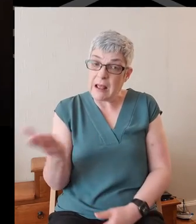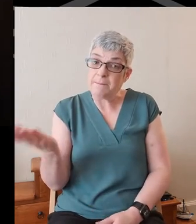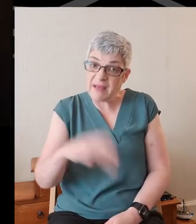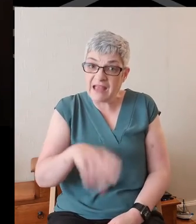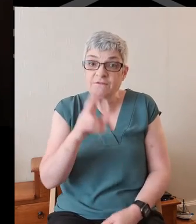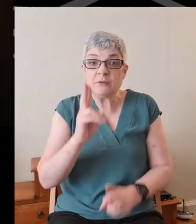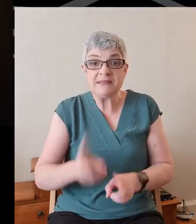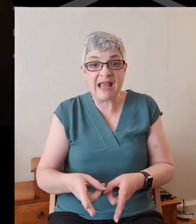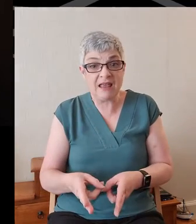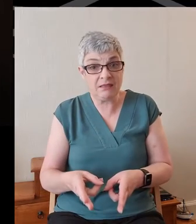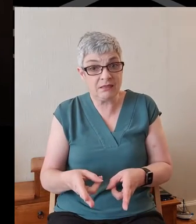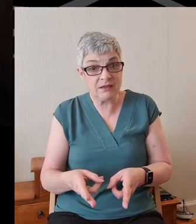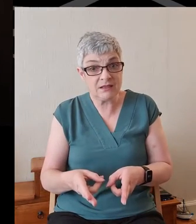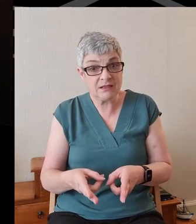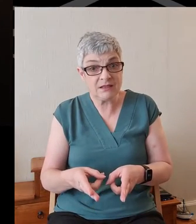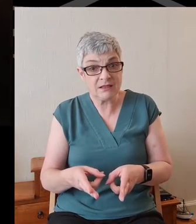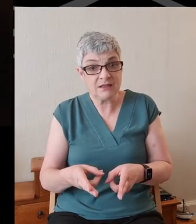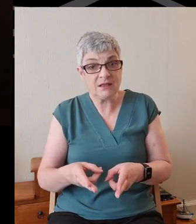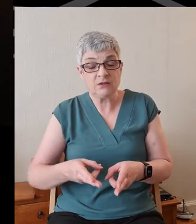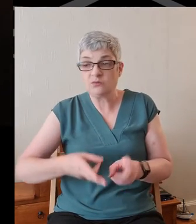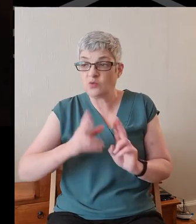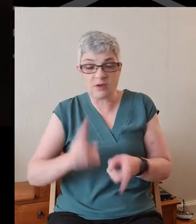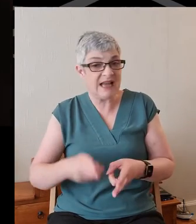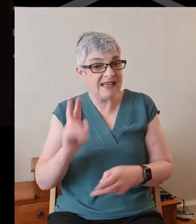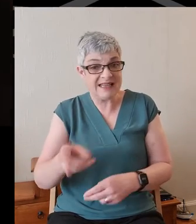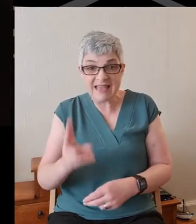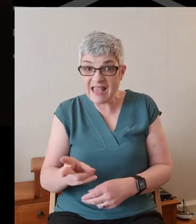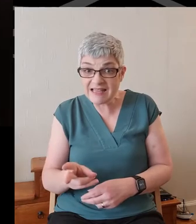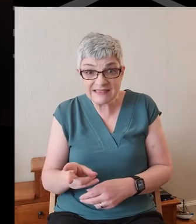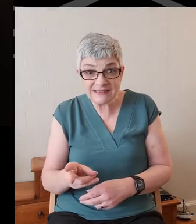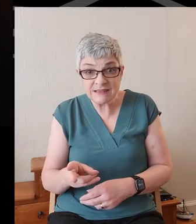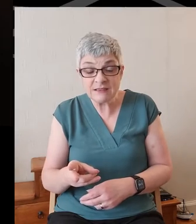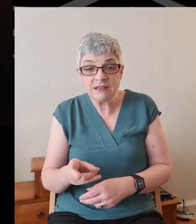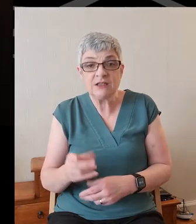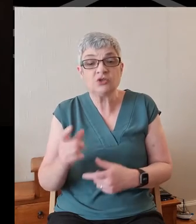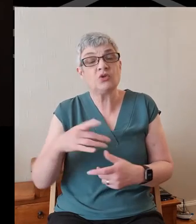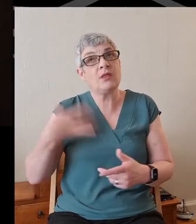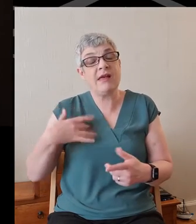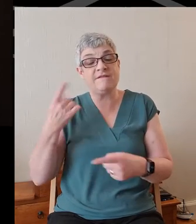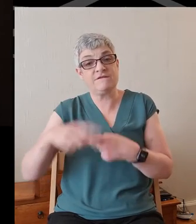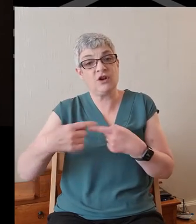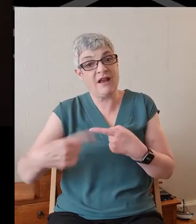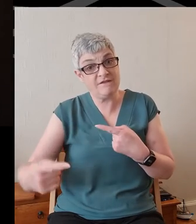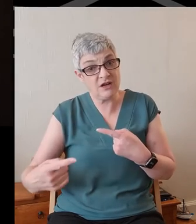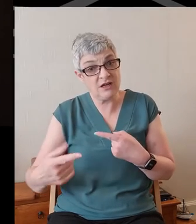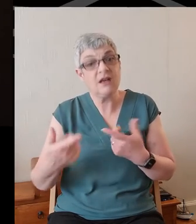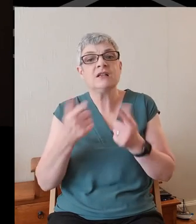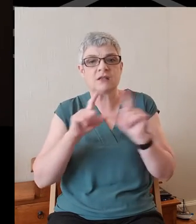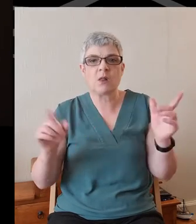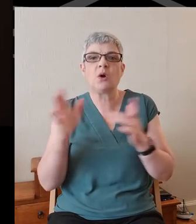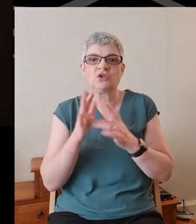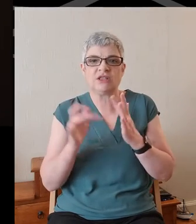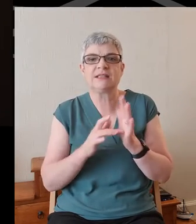death to not die again, and to live forever is the Lord Jesus himself.